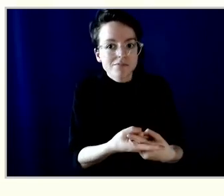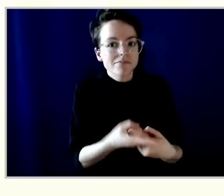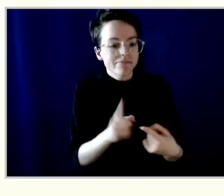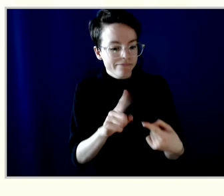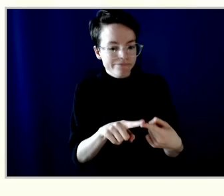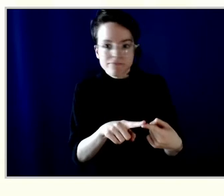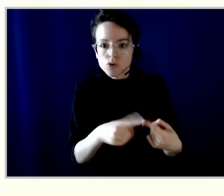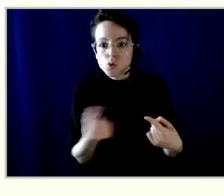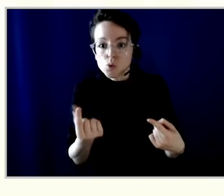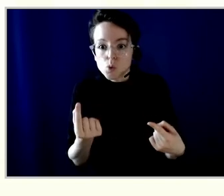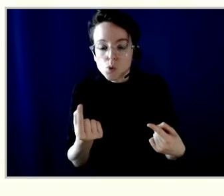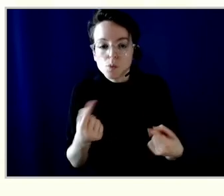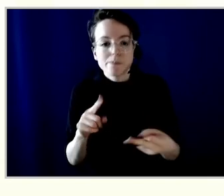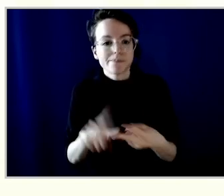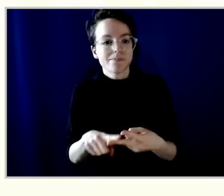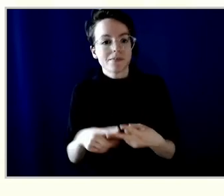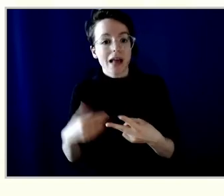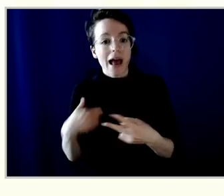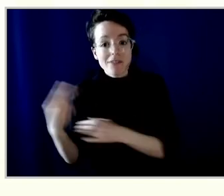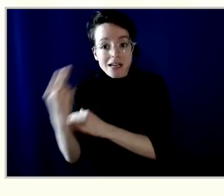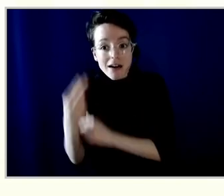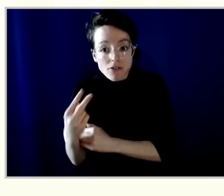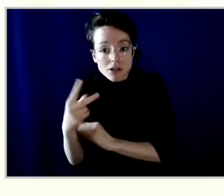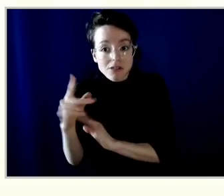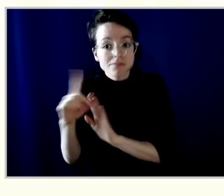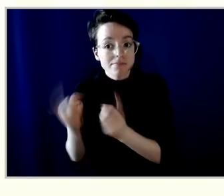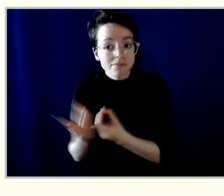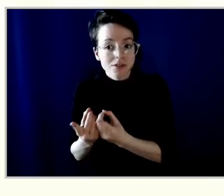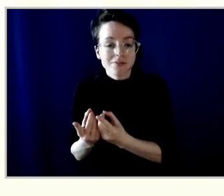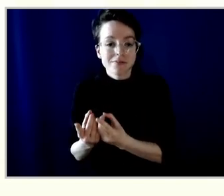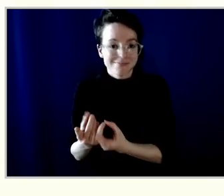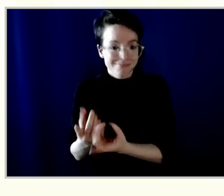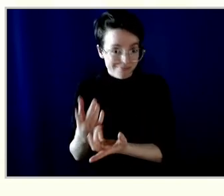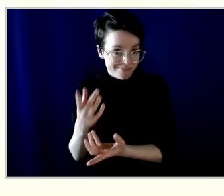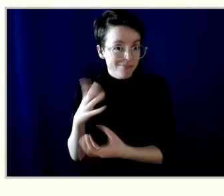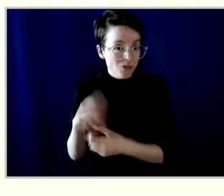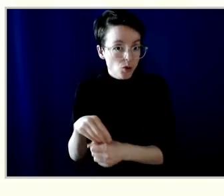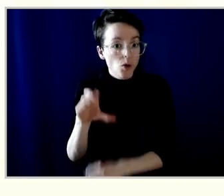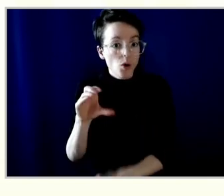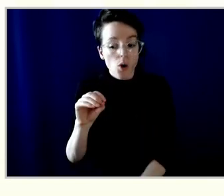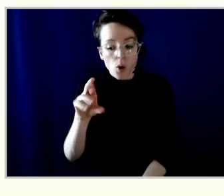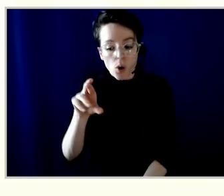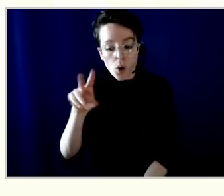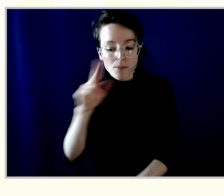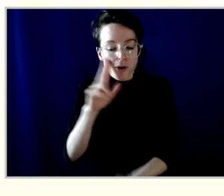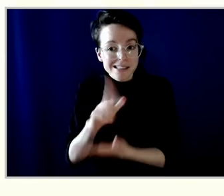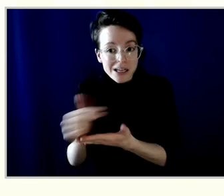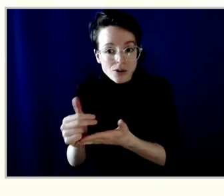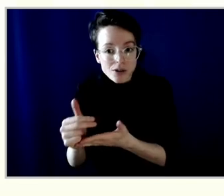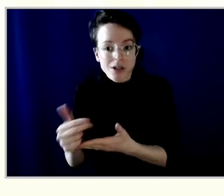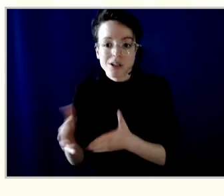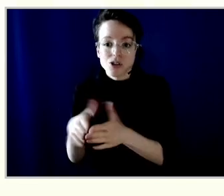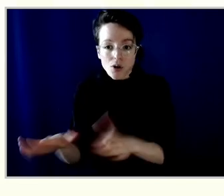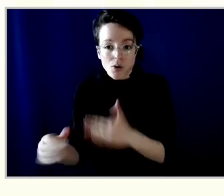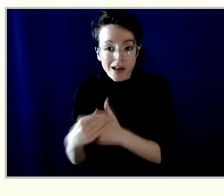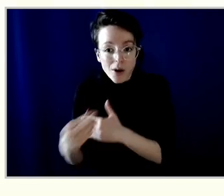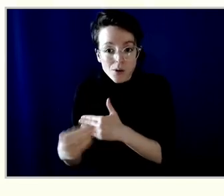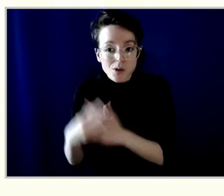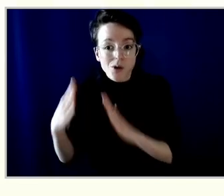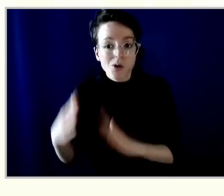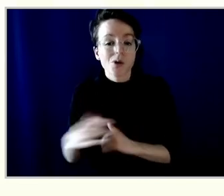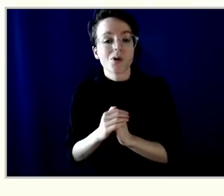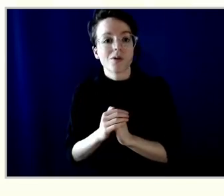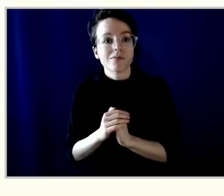department with a corporate secretary and general counsel and governance senior advisors, among